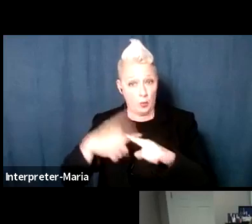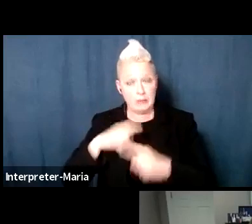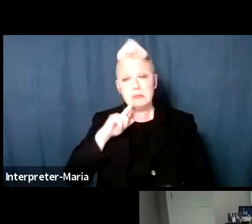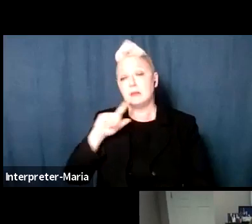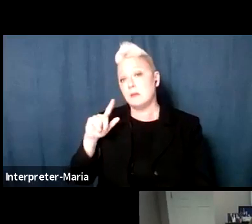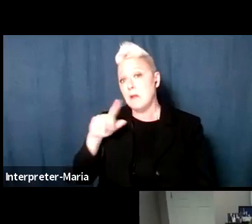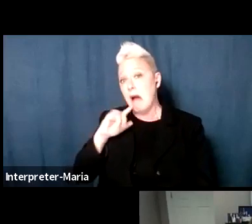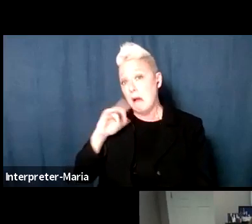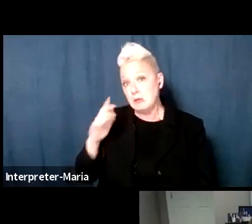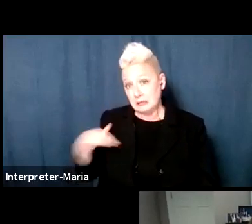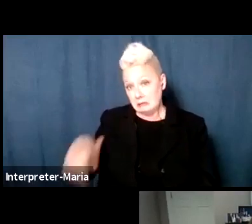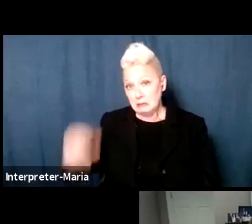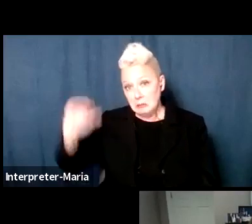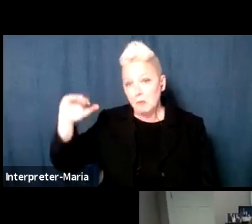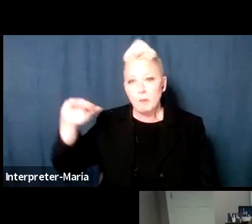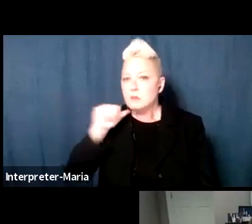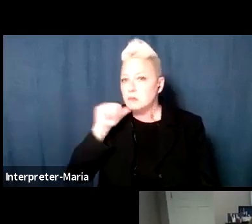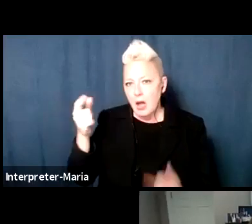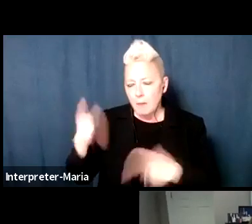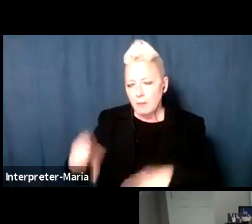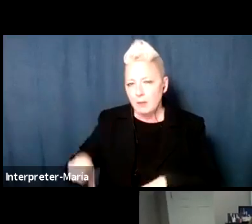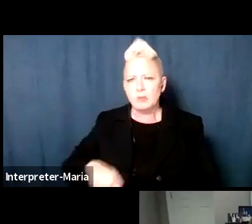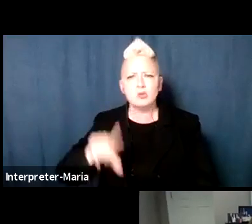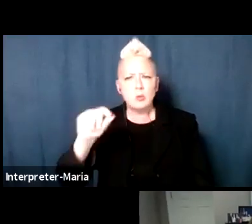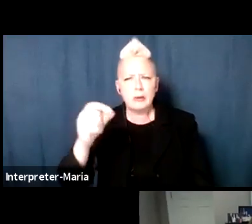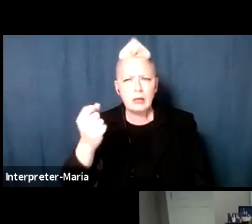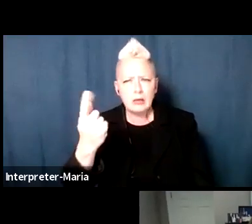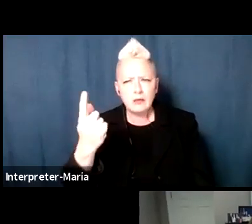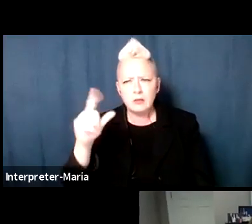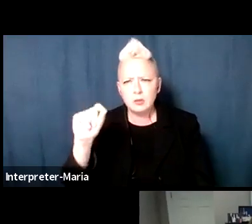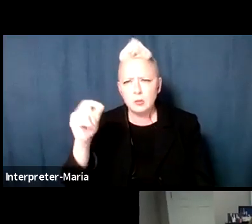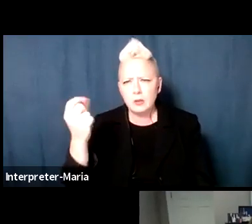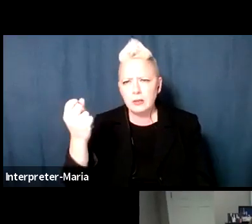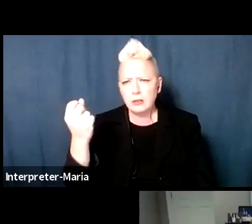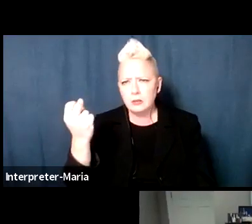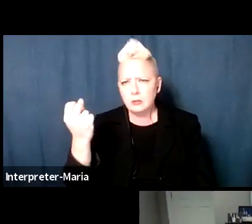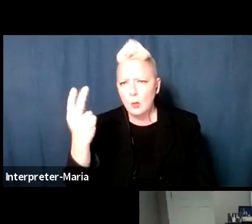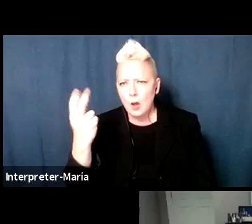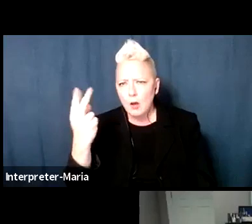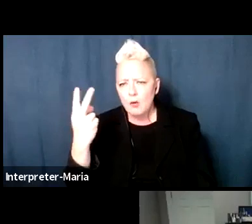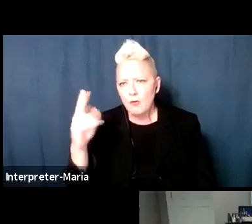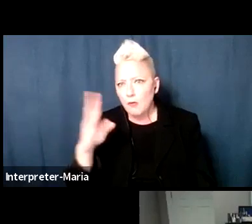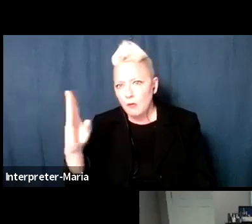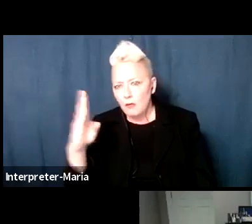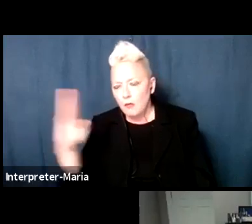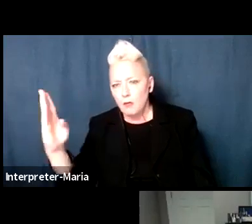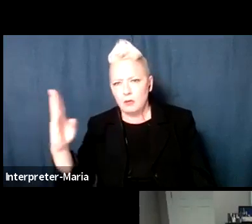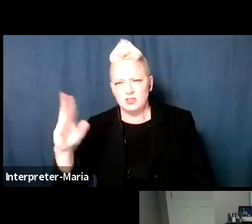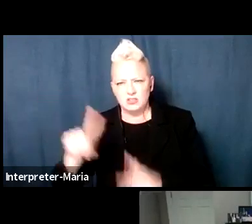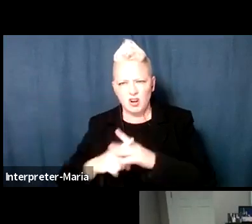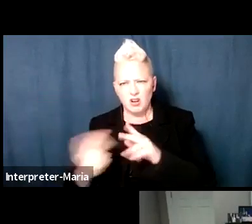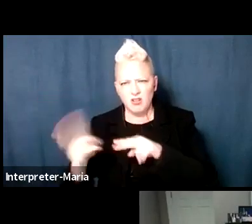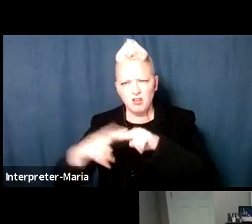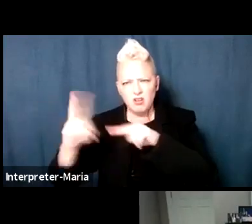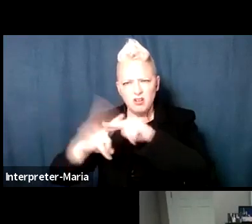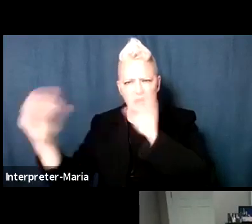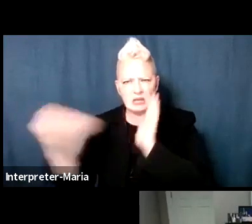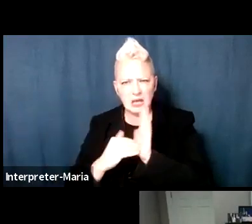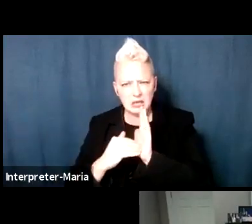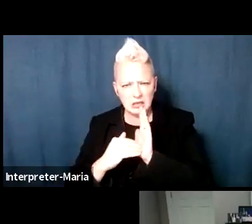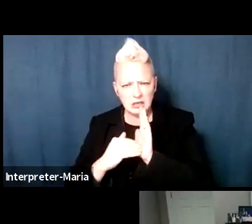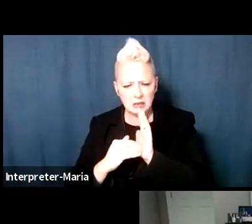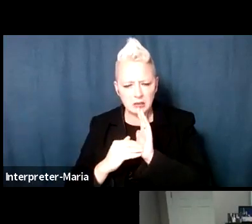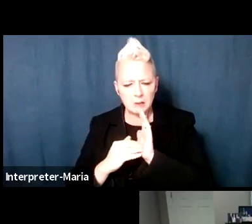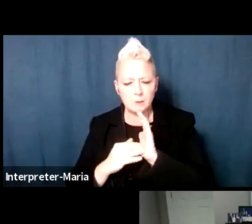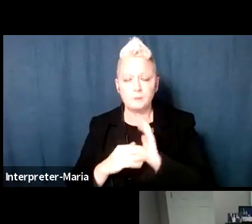2010, 2011, 2012, we began to see an uptick. And I should talk about the fact that ADL,